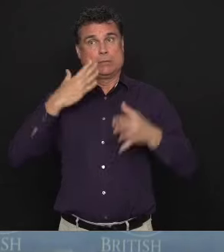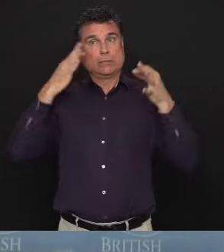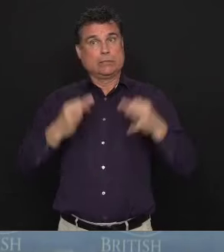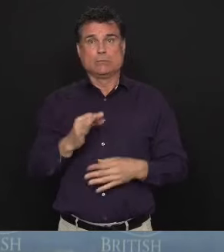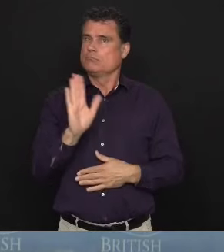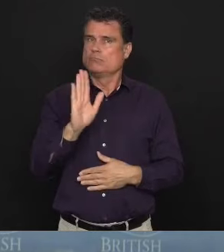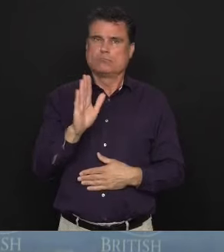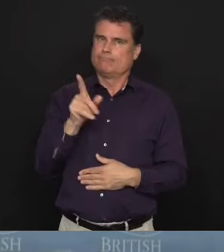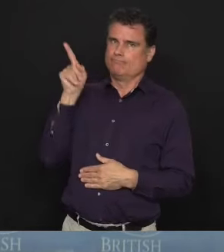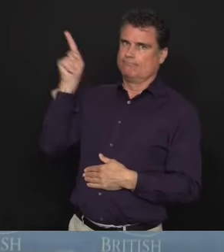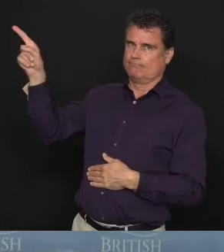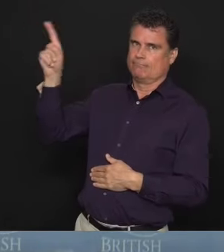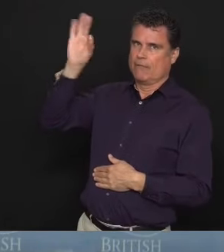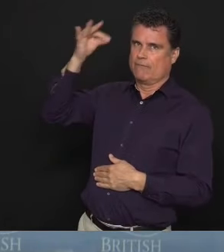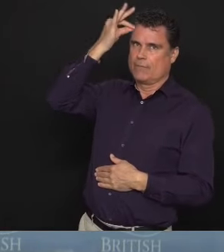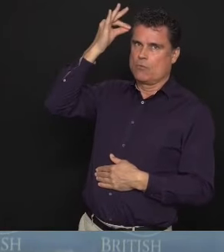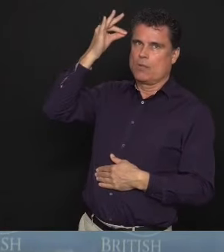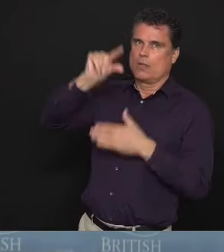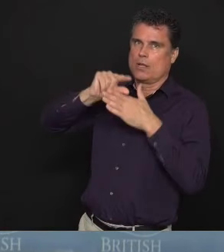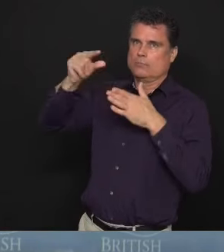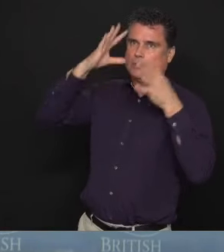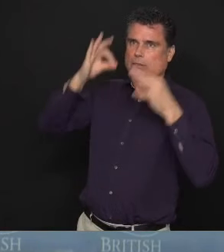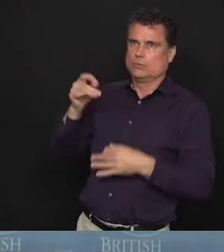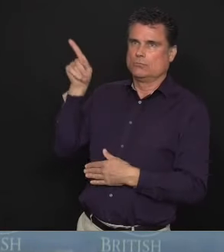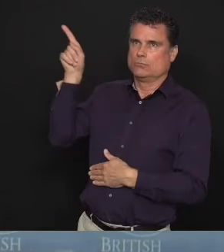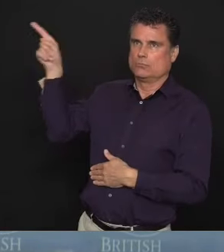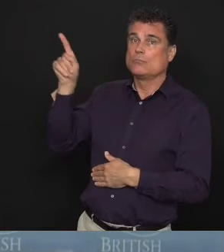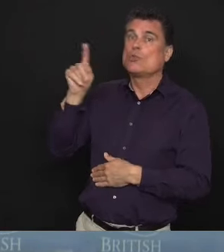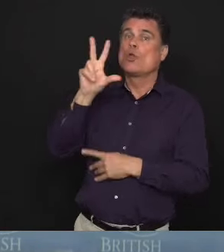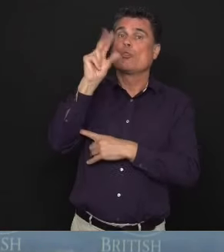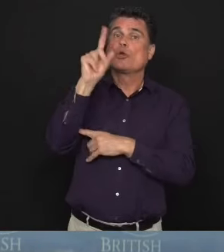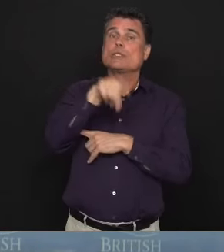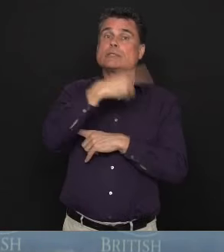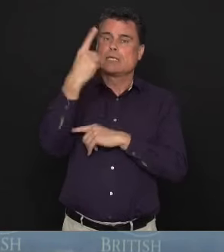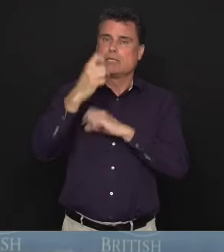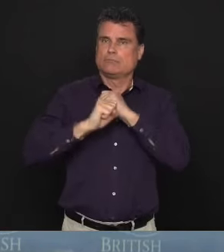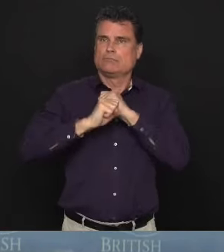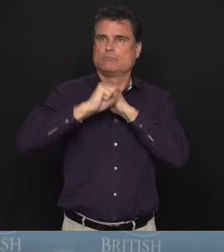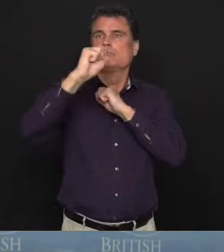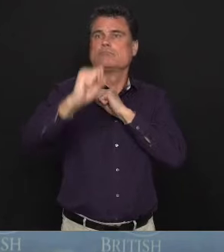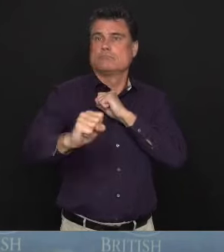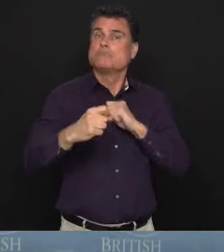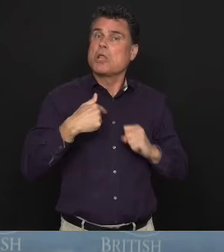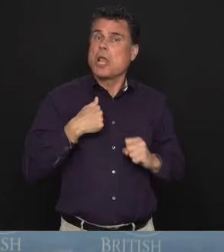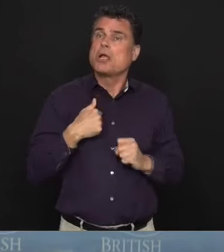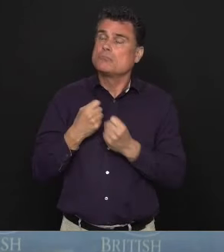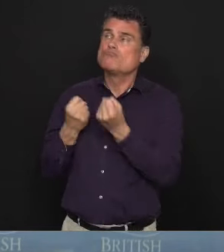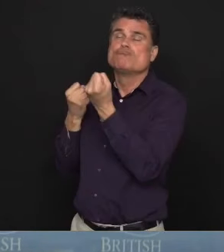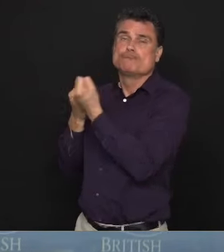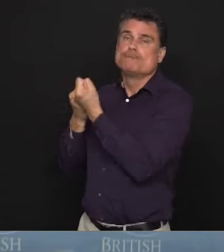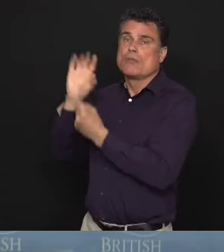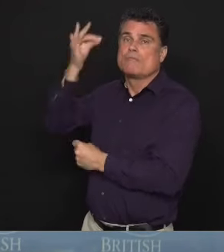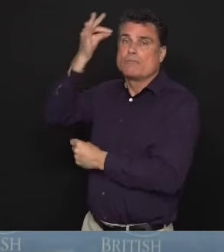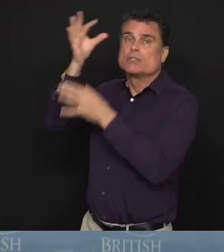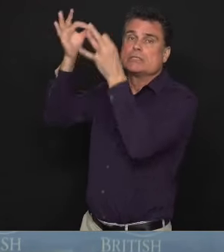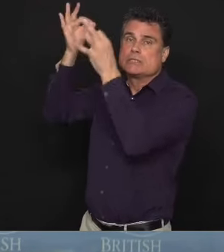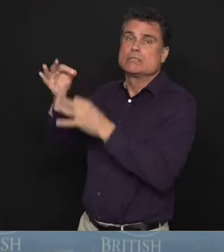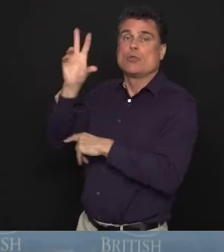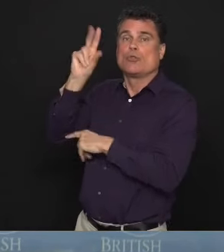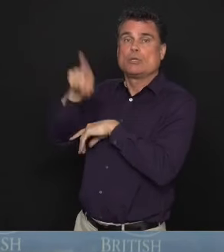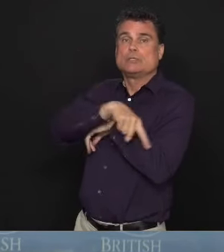fact that it's been extended for 30 days, I think is, you know, has the full support of the province of British Columbia.